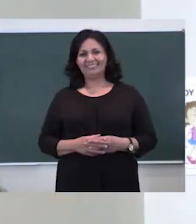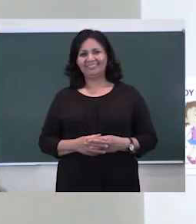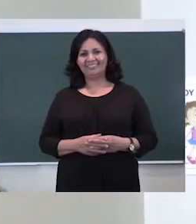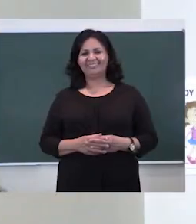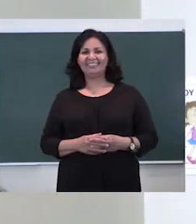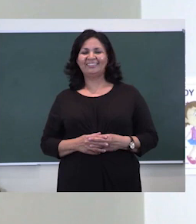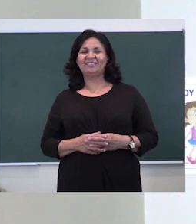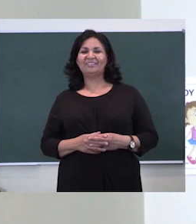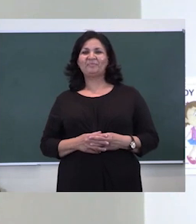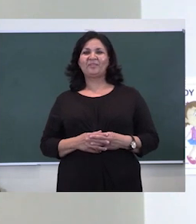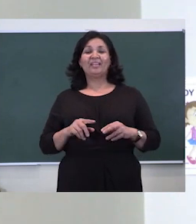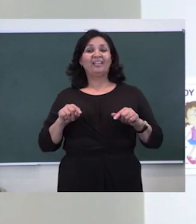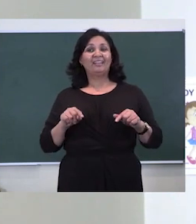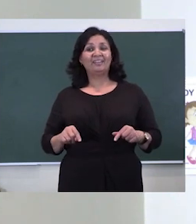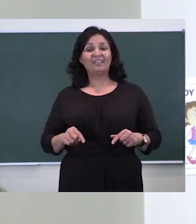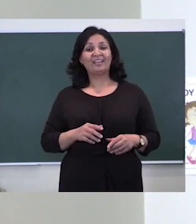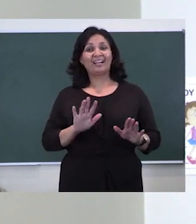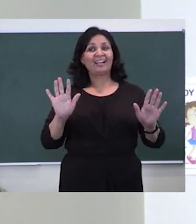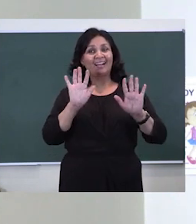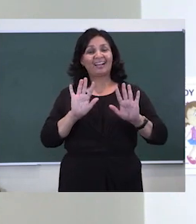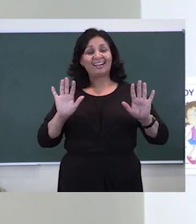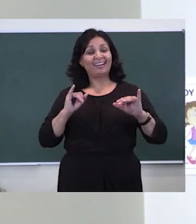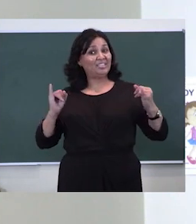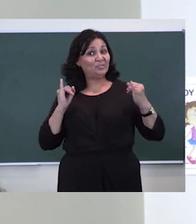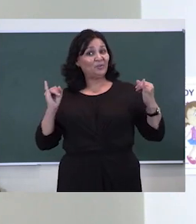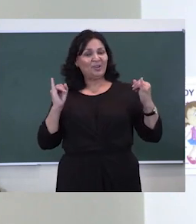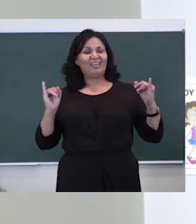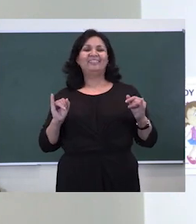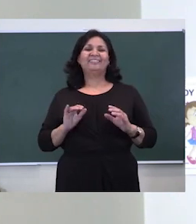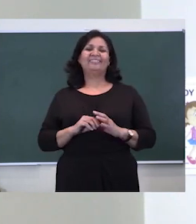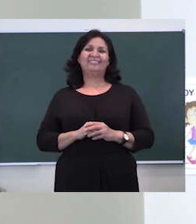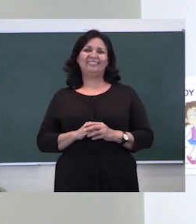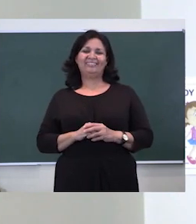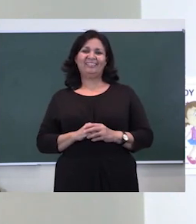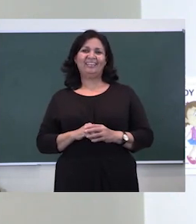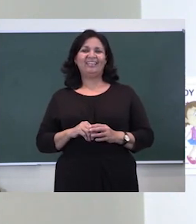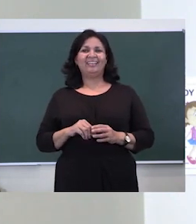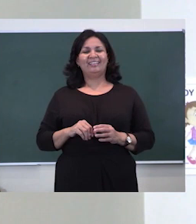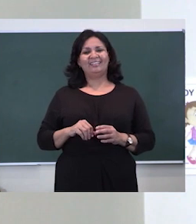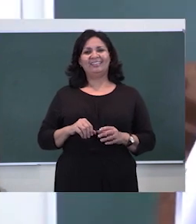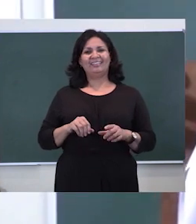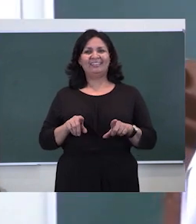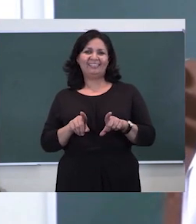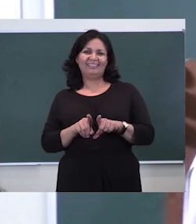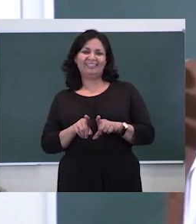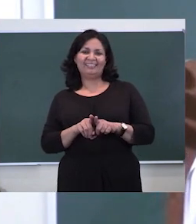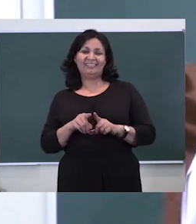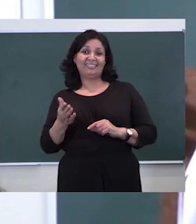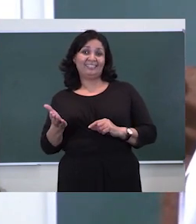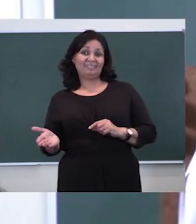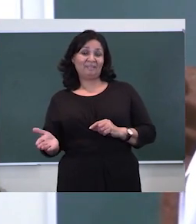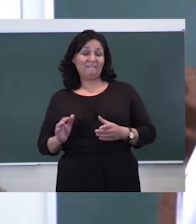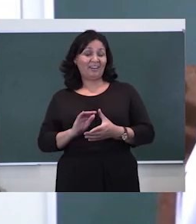I hope you enjoyed coloring for this exercise. If your work ended up like this, like my friend here,